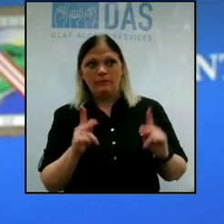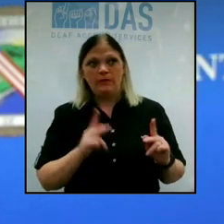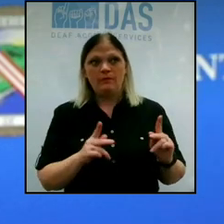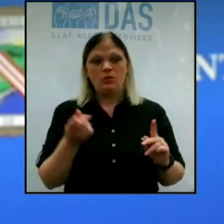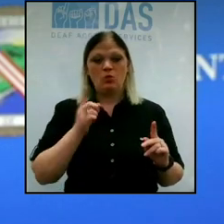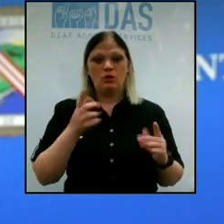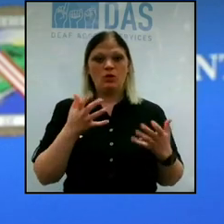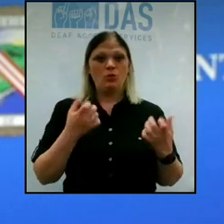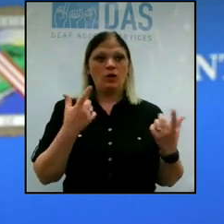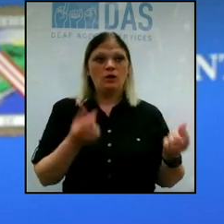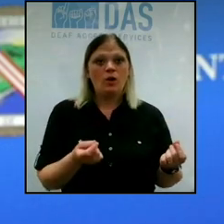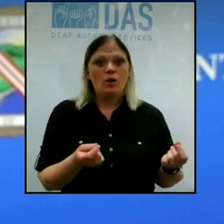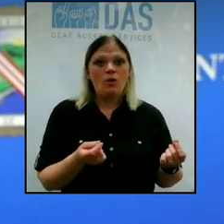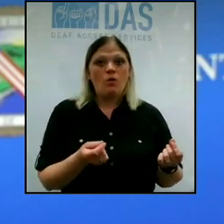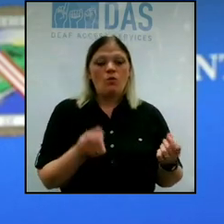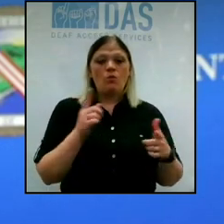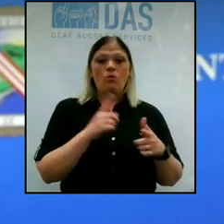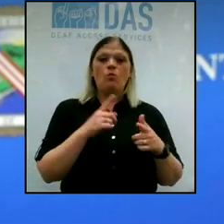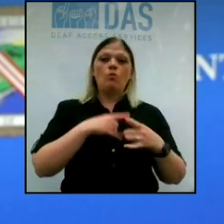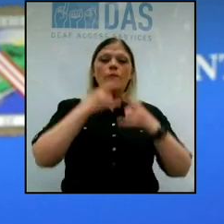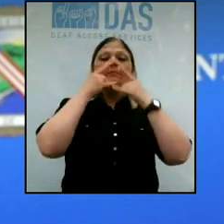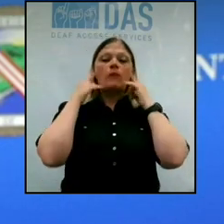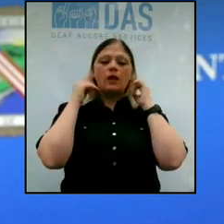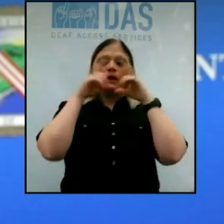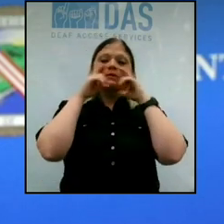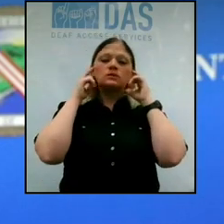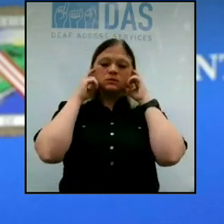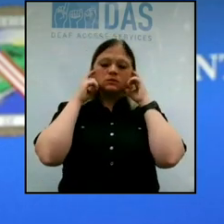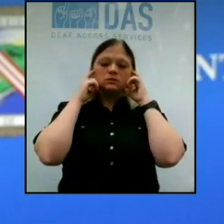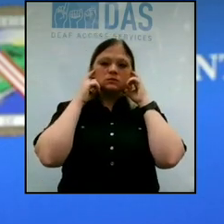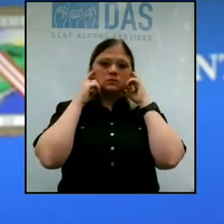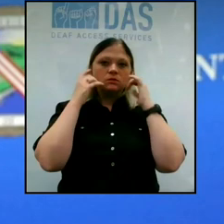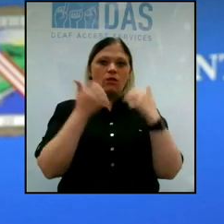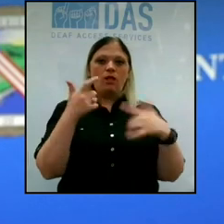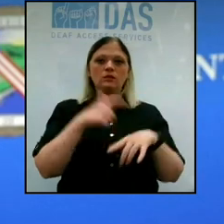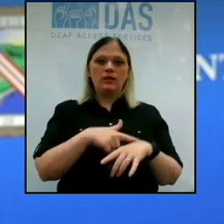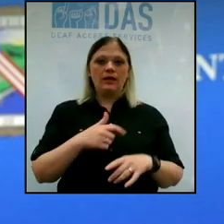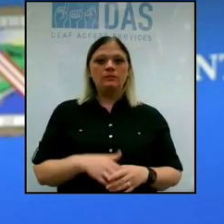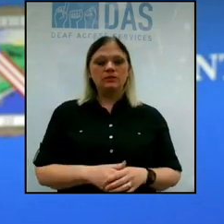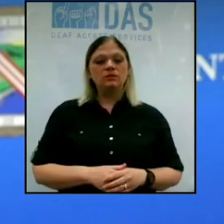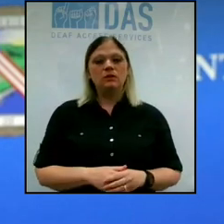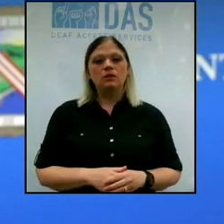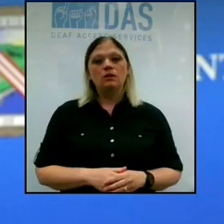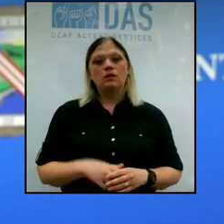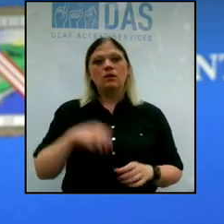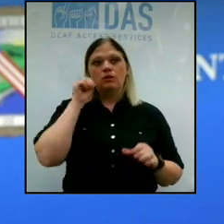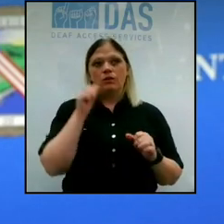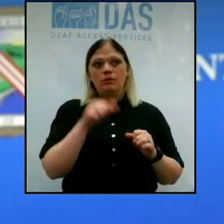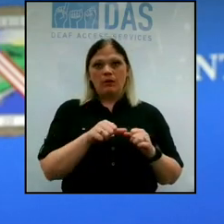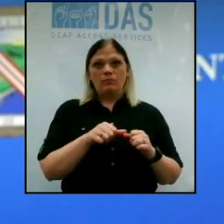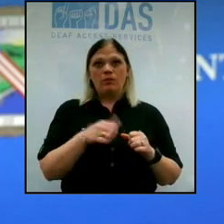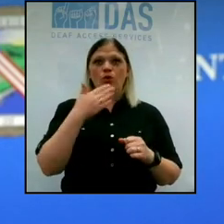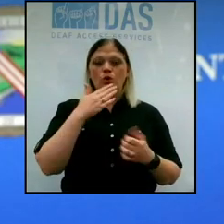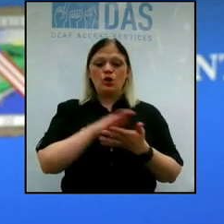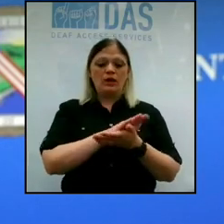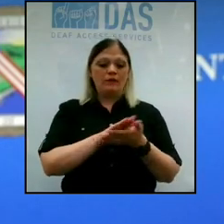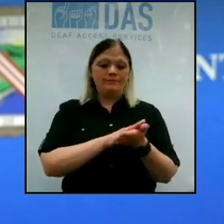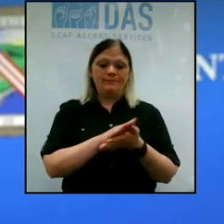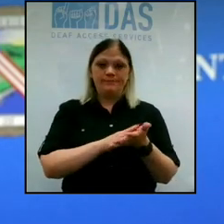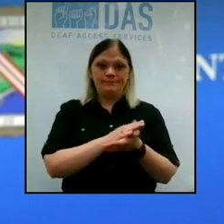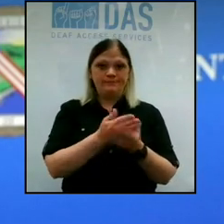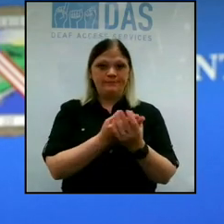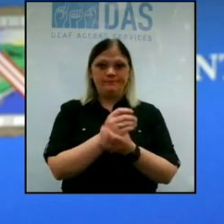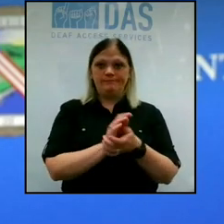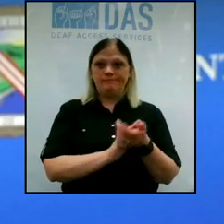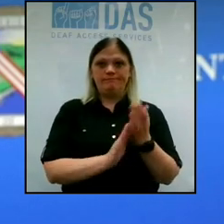in the space where you are, you know, please have a mask with you and wear that at all times. And remember, bring good hand sanitizer with